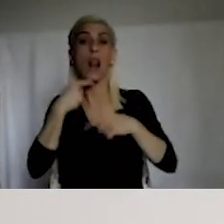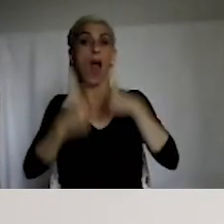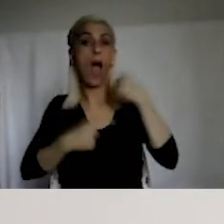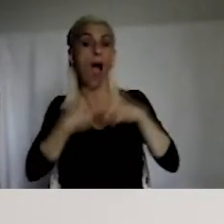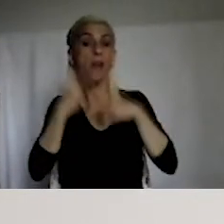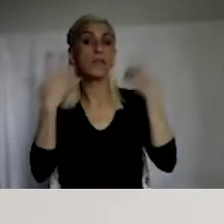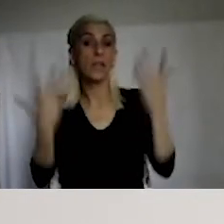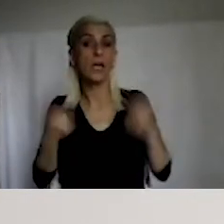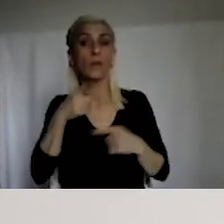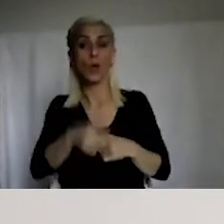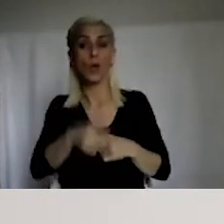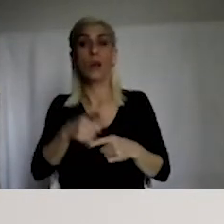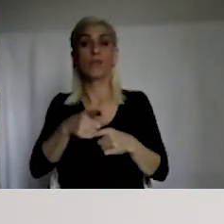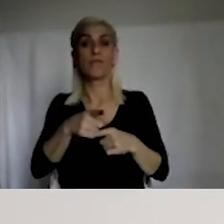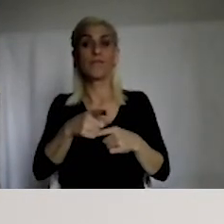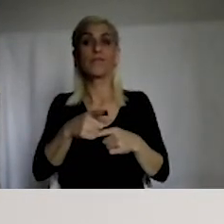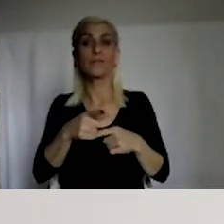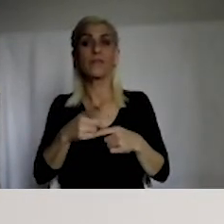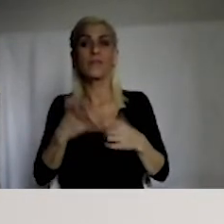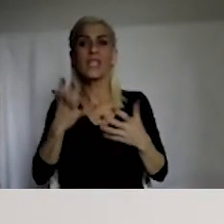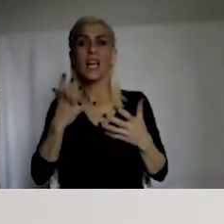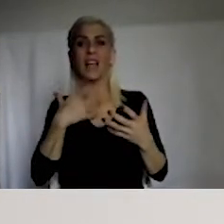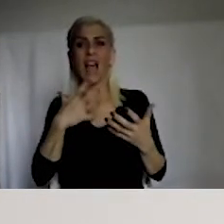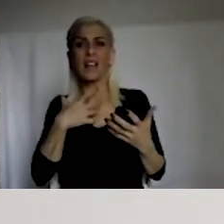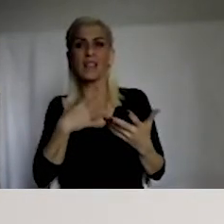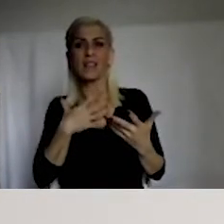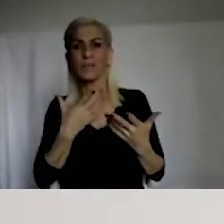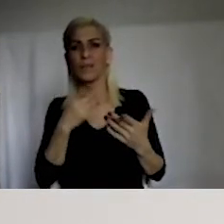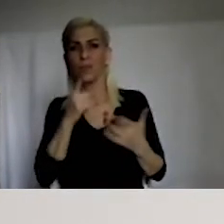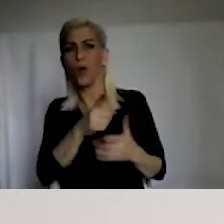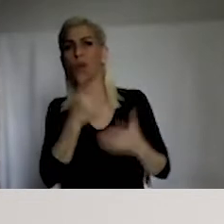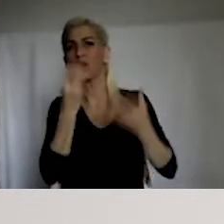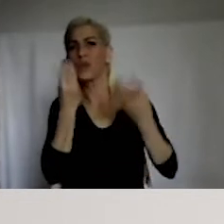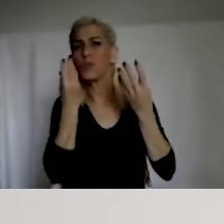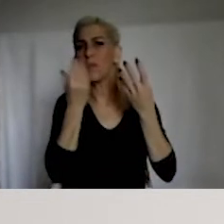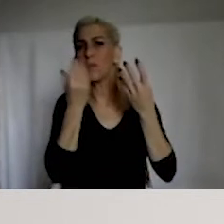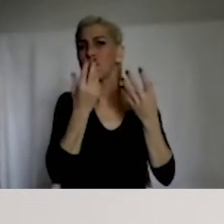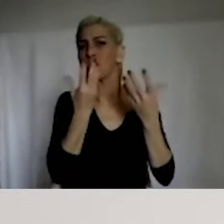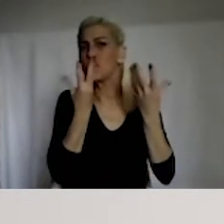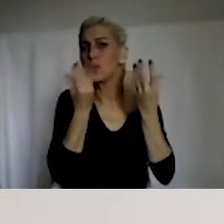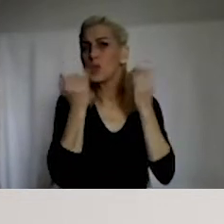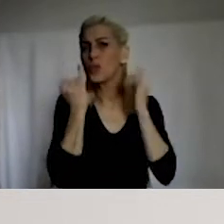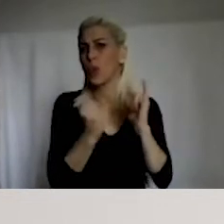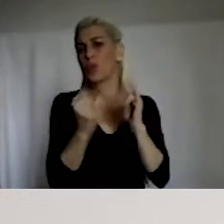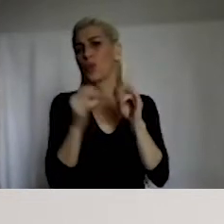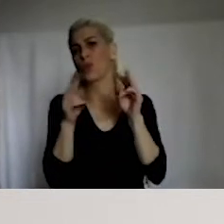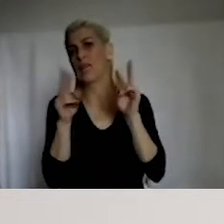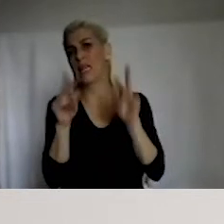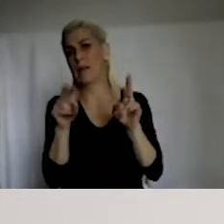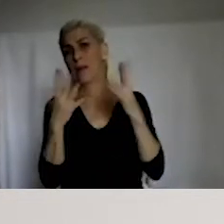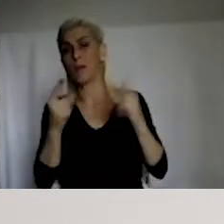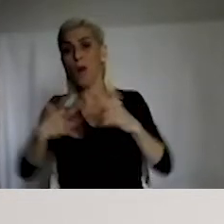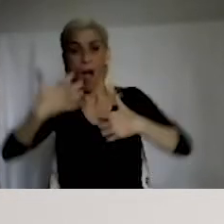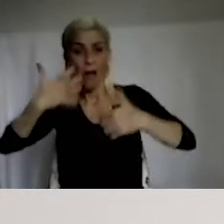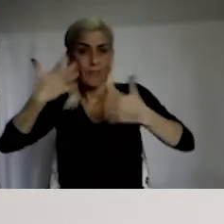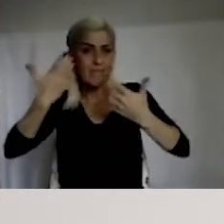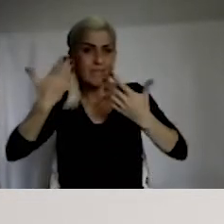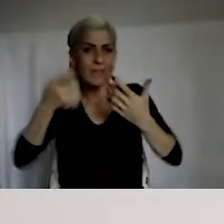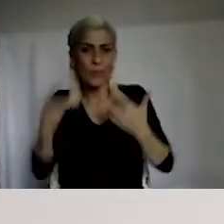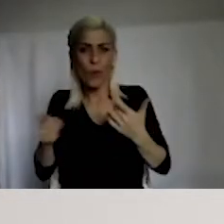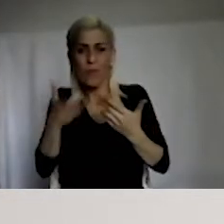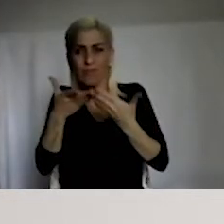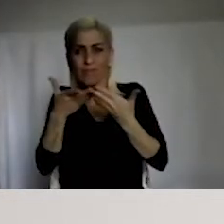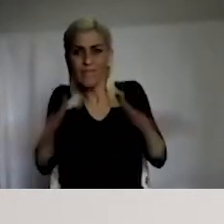It's not a tangible thing to describe per se. It is very, it might be hard to discern